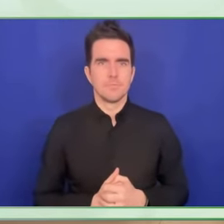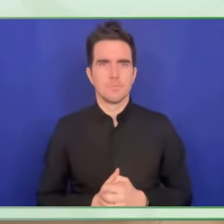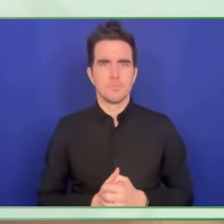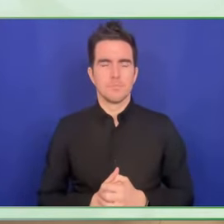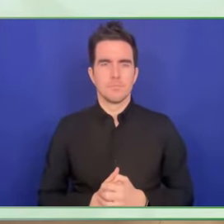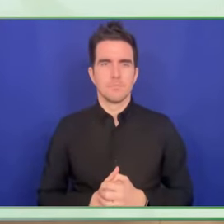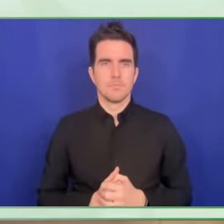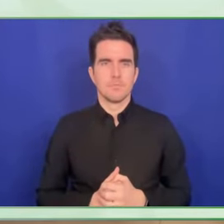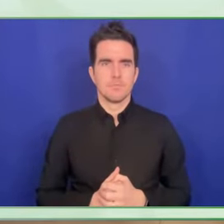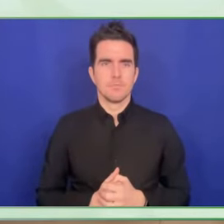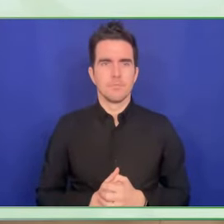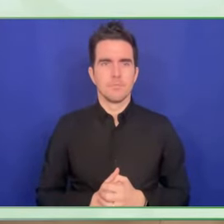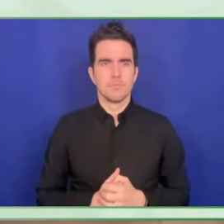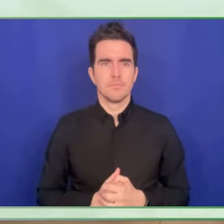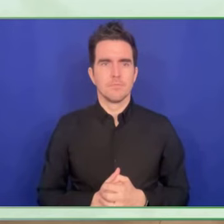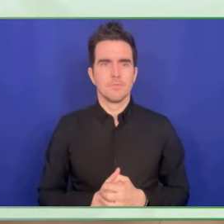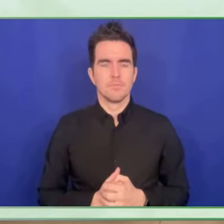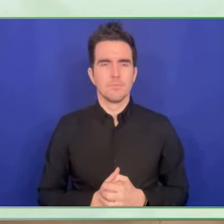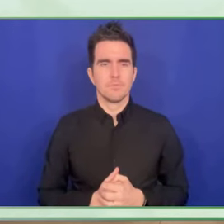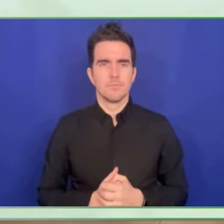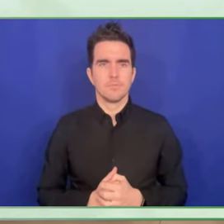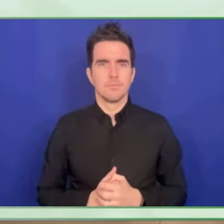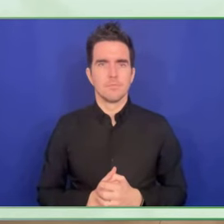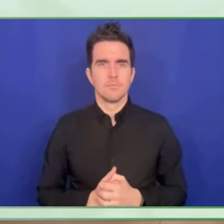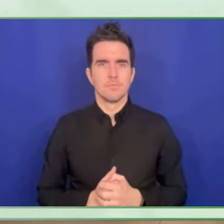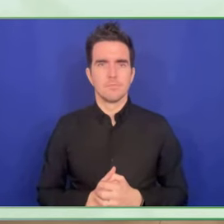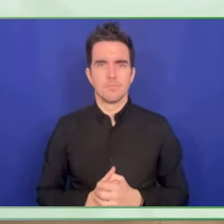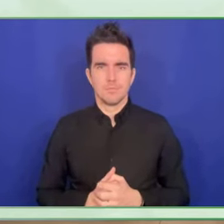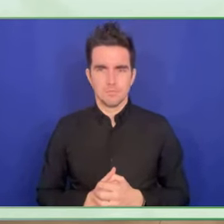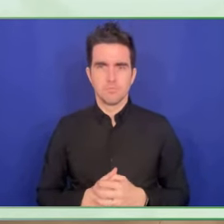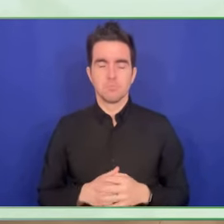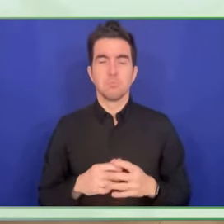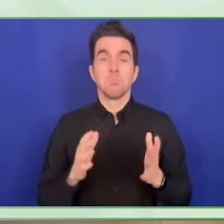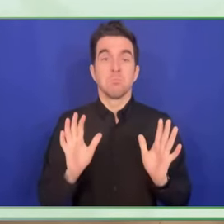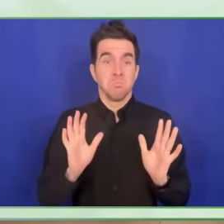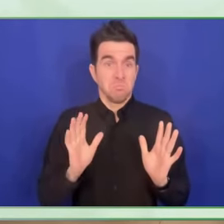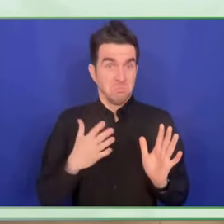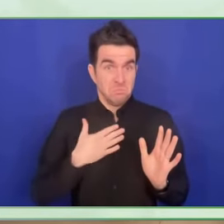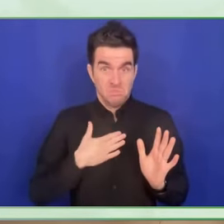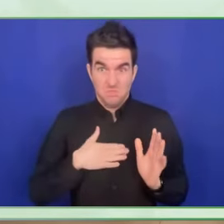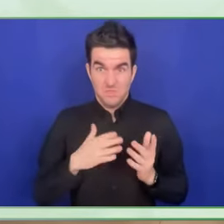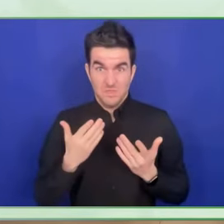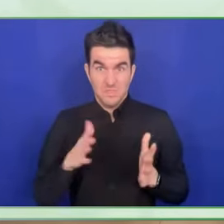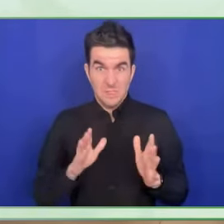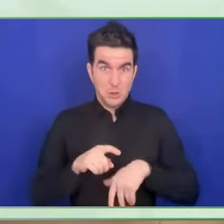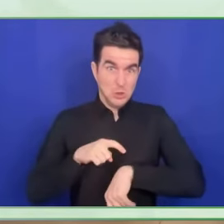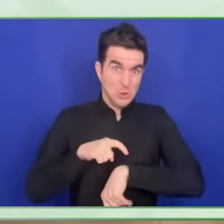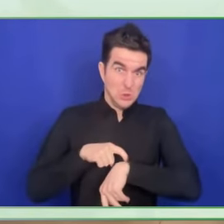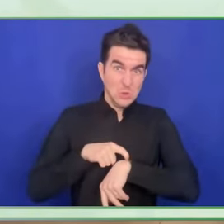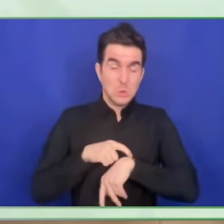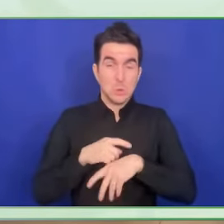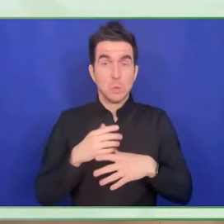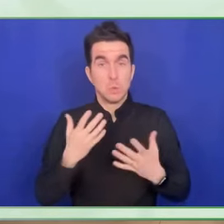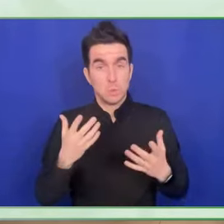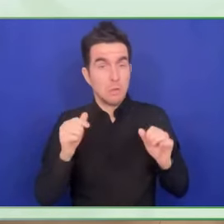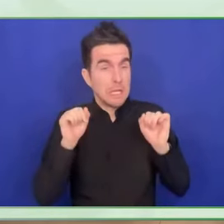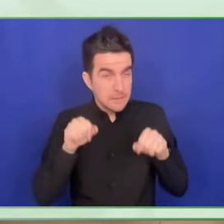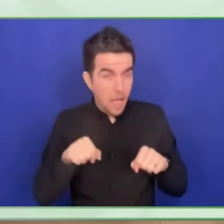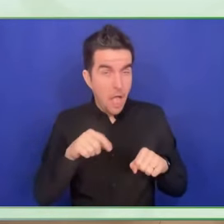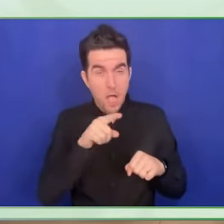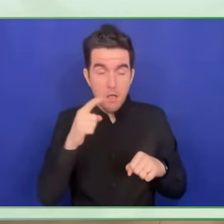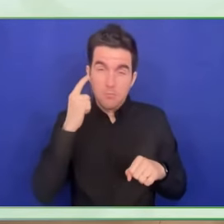disabilities could authenticate via biometrics with no problem or with no extra